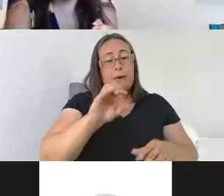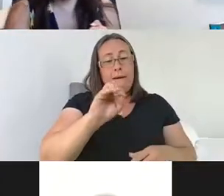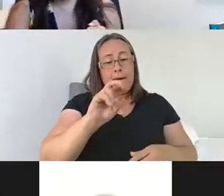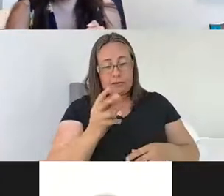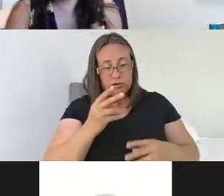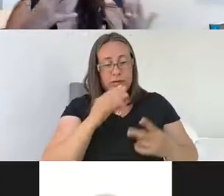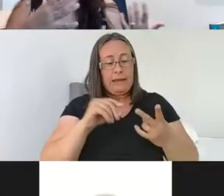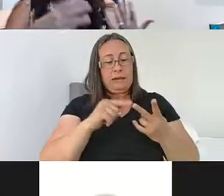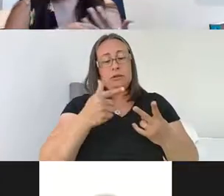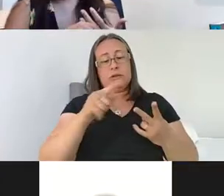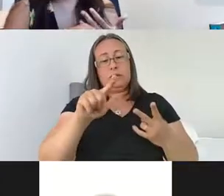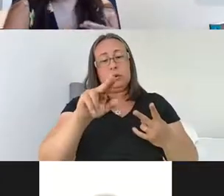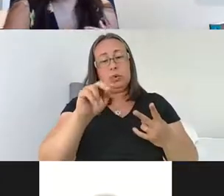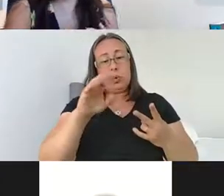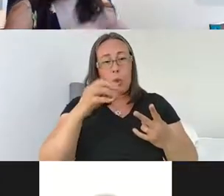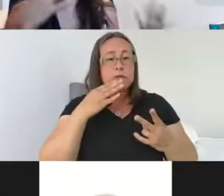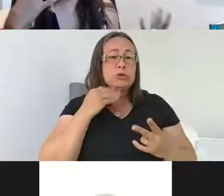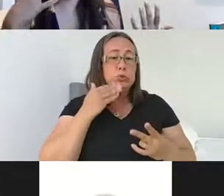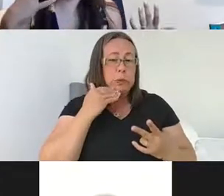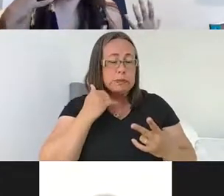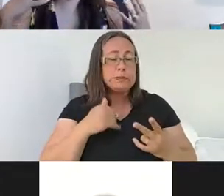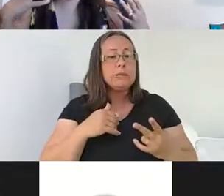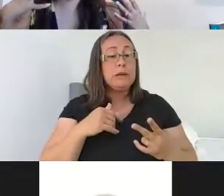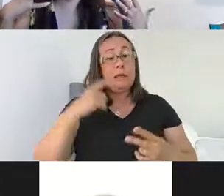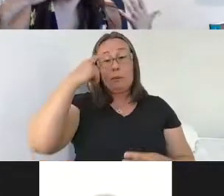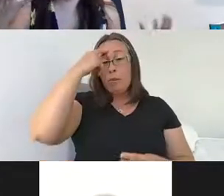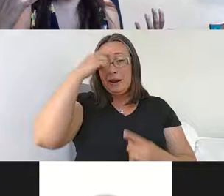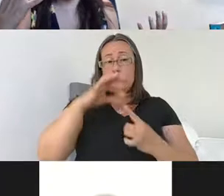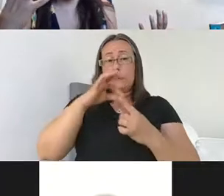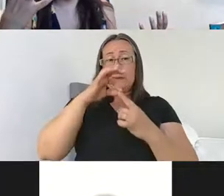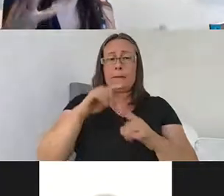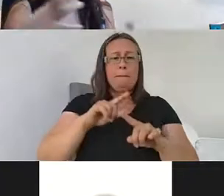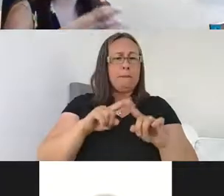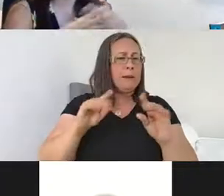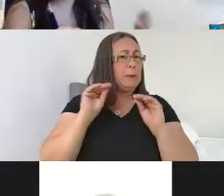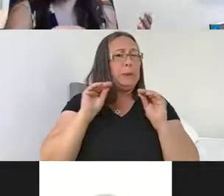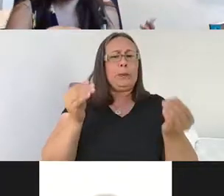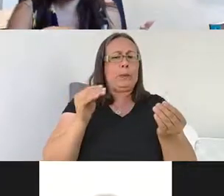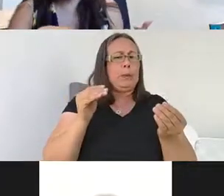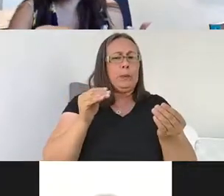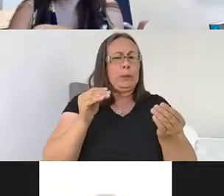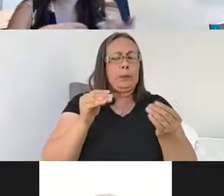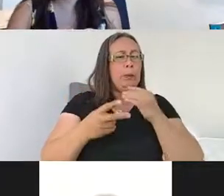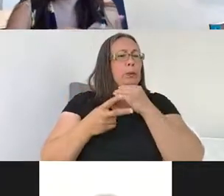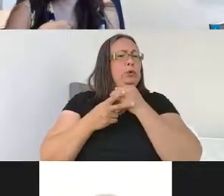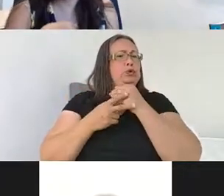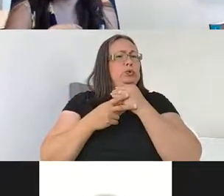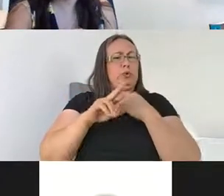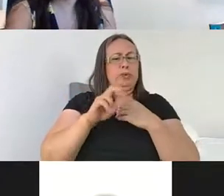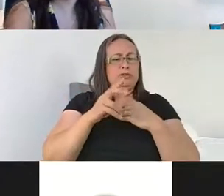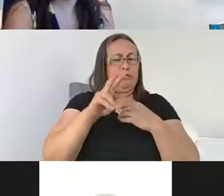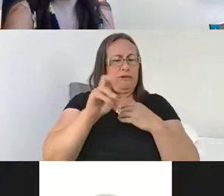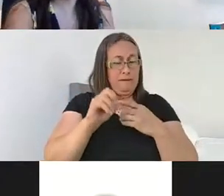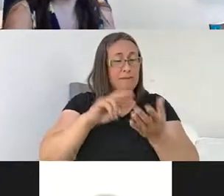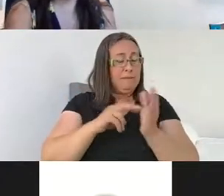important for maintaining metabolic function. And the brain is quite unique that there's not any energy reserve. So even brief periods of ischemia can be quite